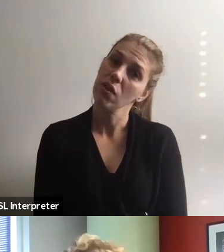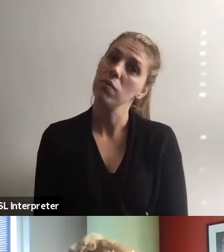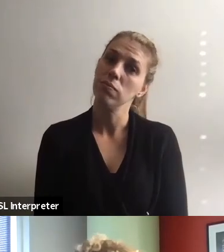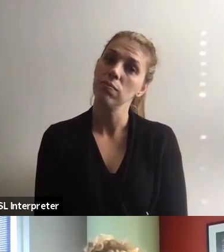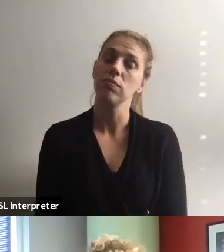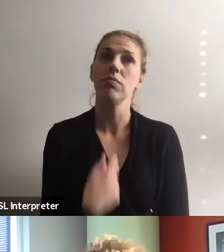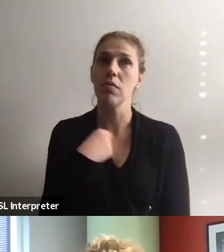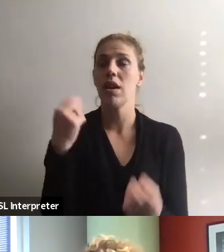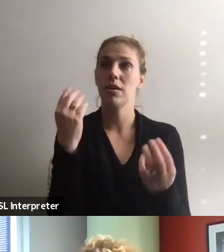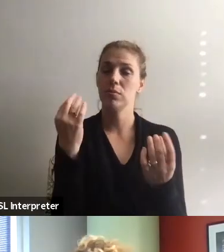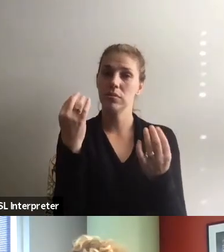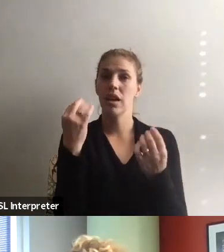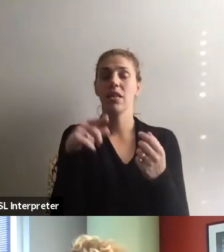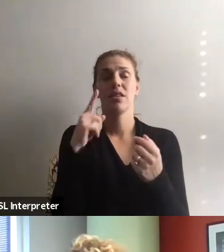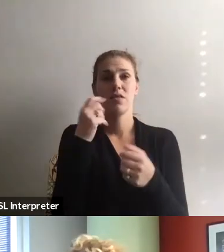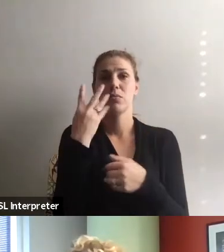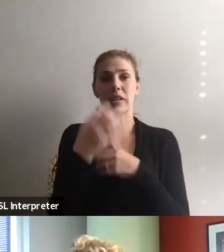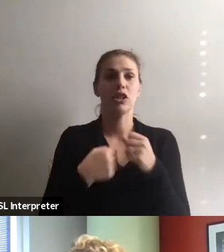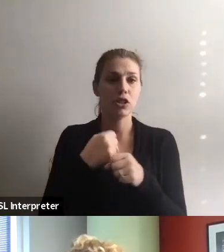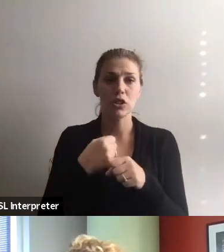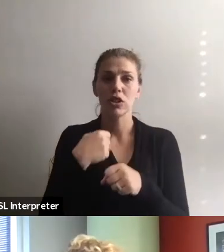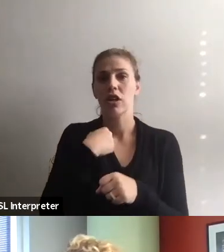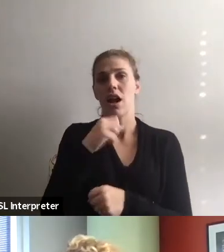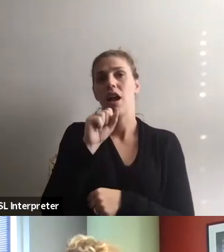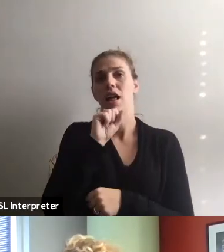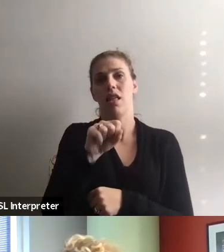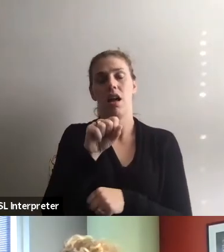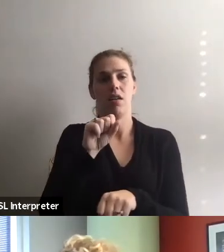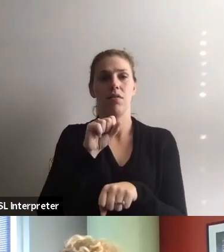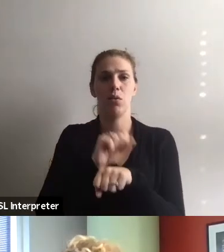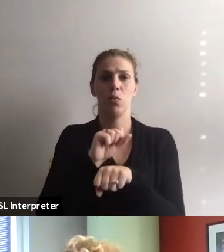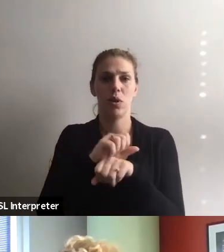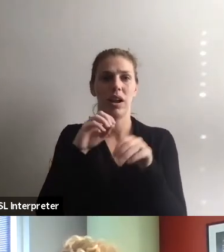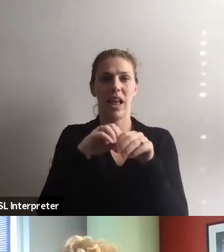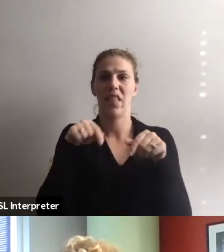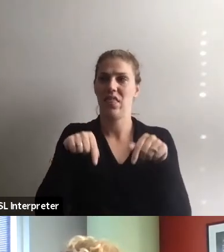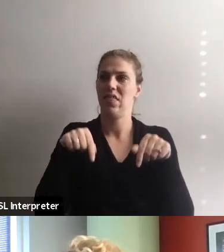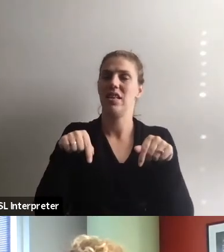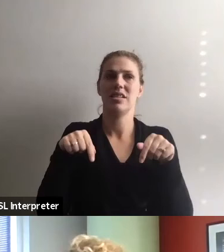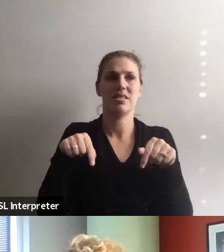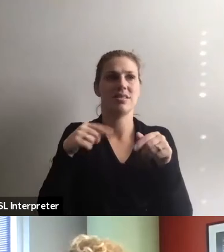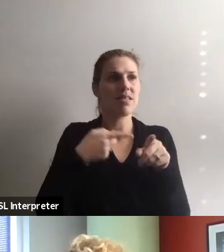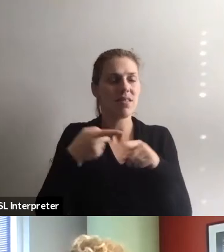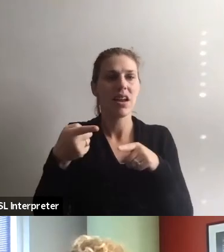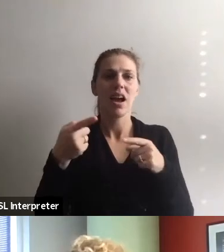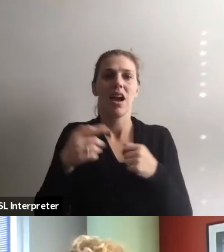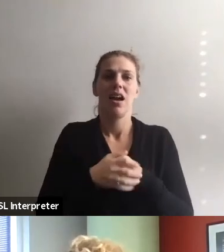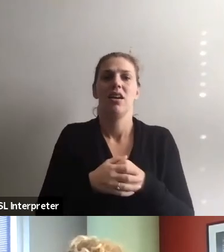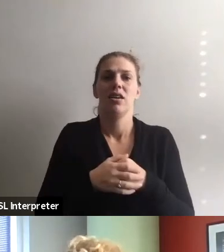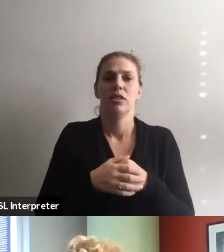I've been thinking about this for years. I, I love working in this landscape. Um, first I feel like